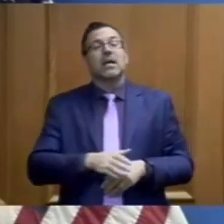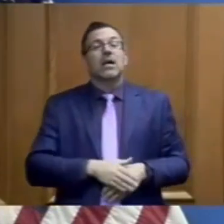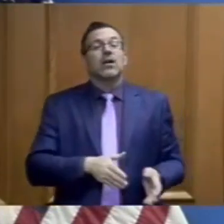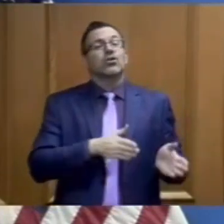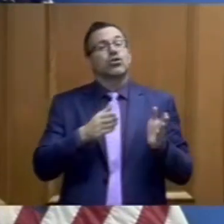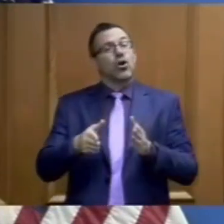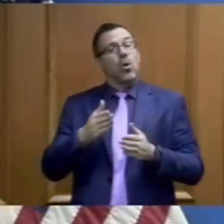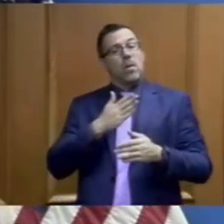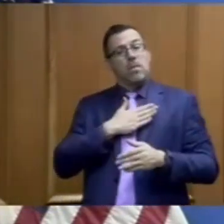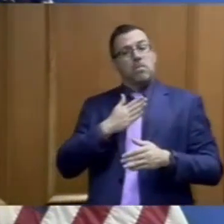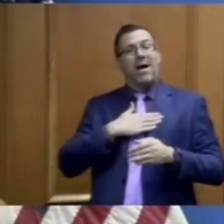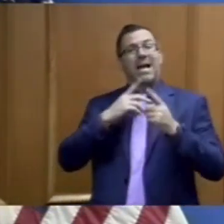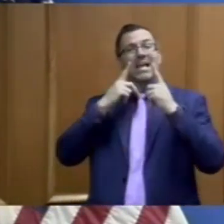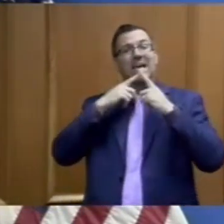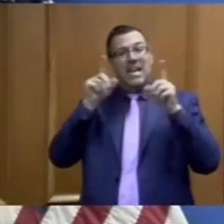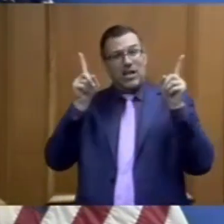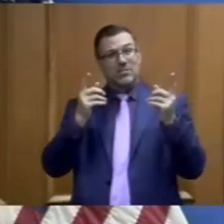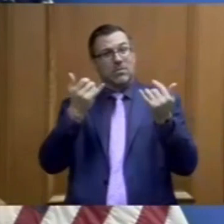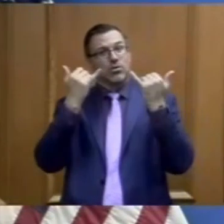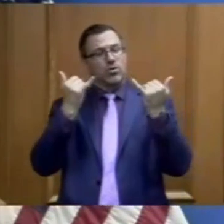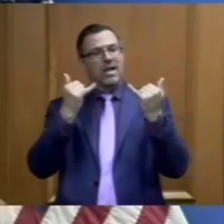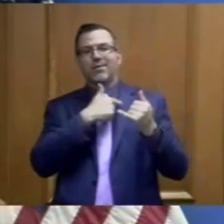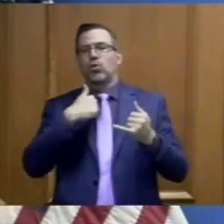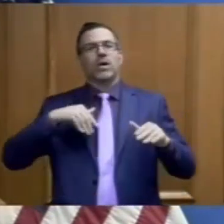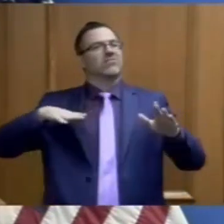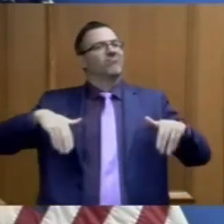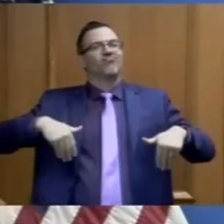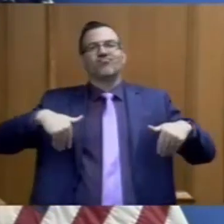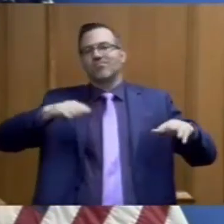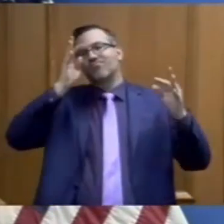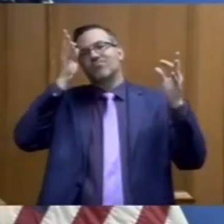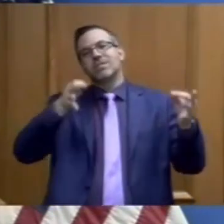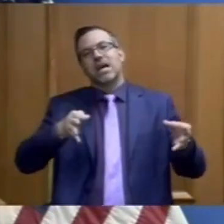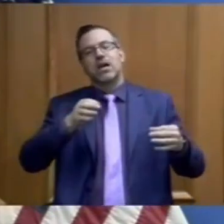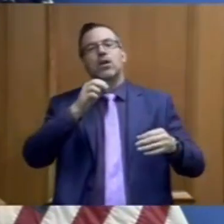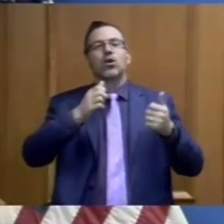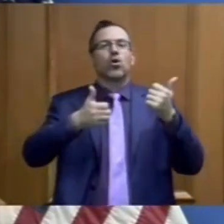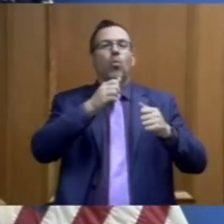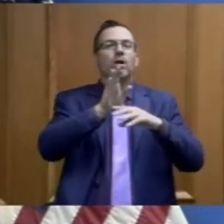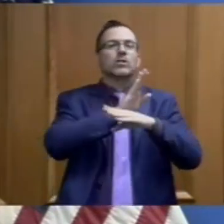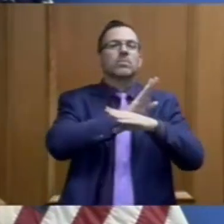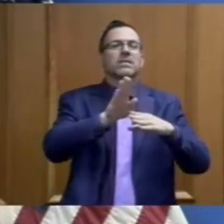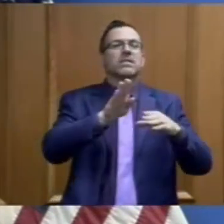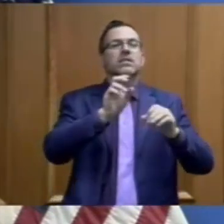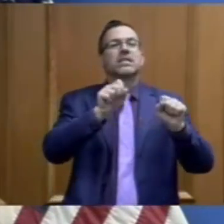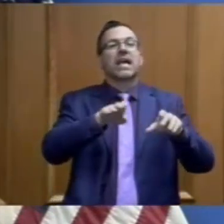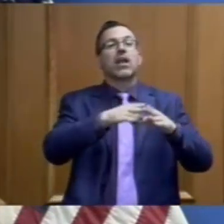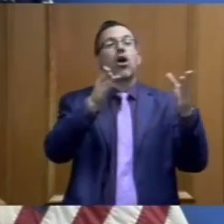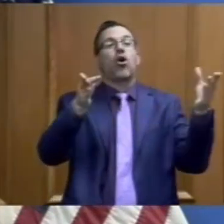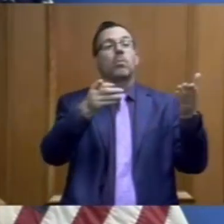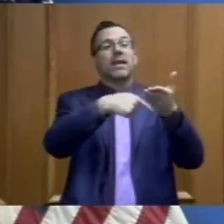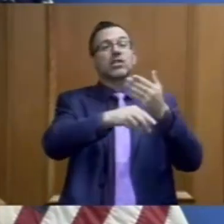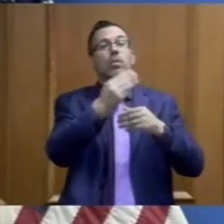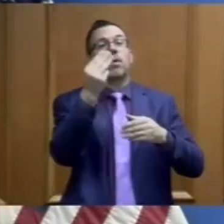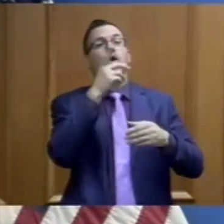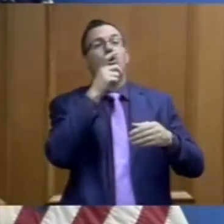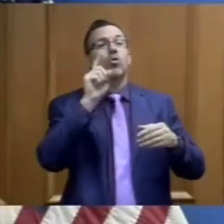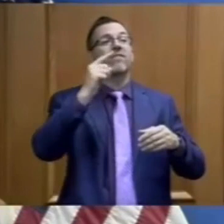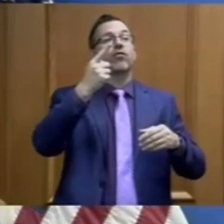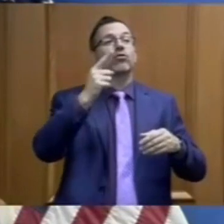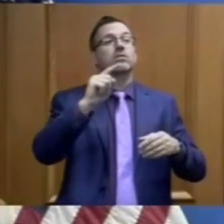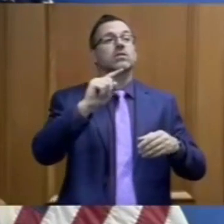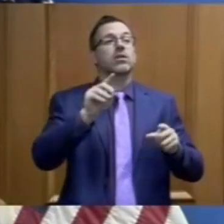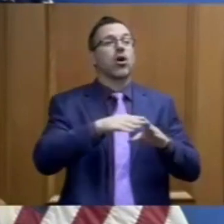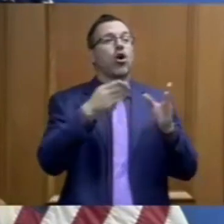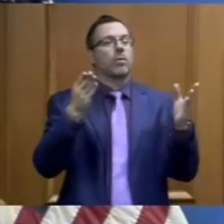businesses. We don't know which businesses will be will be targeted for opening on Monday, but we will within just a couple